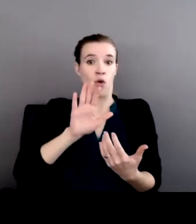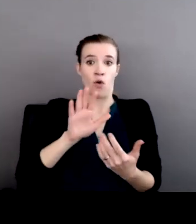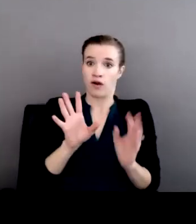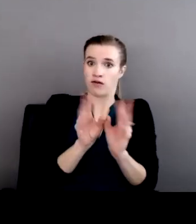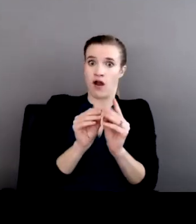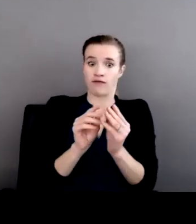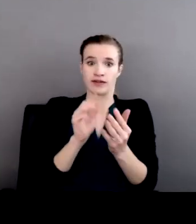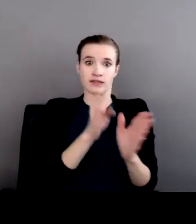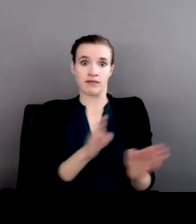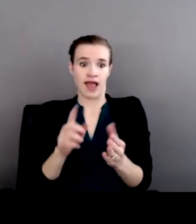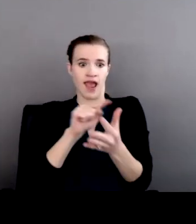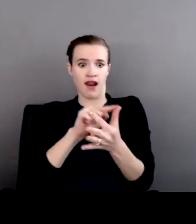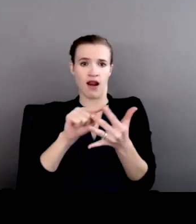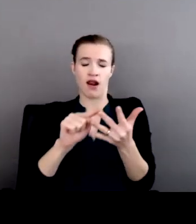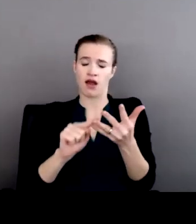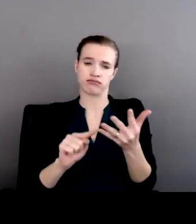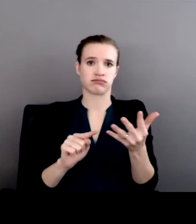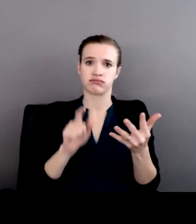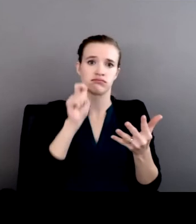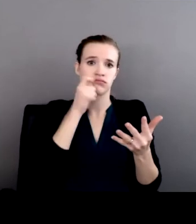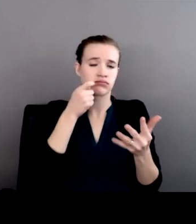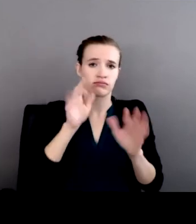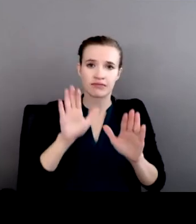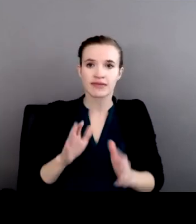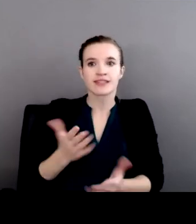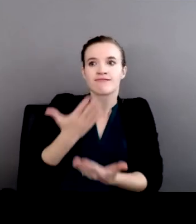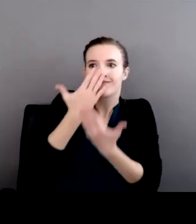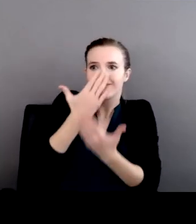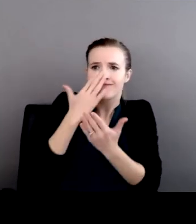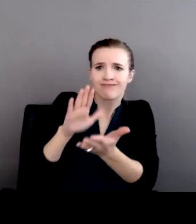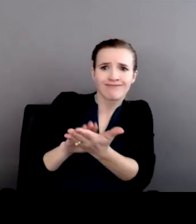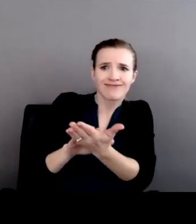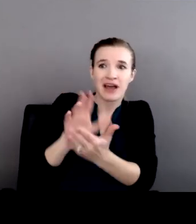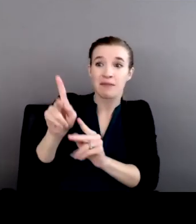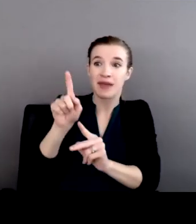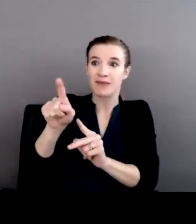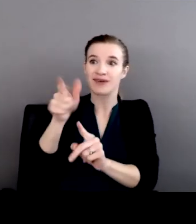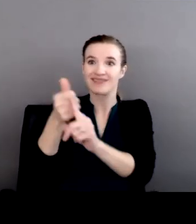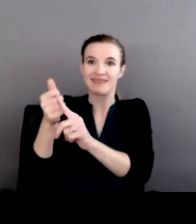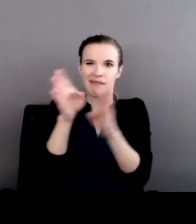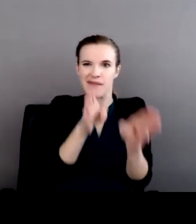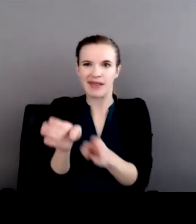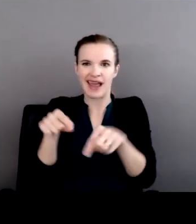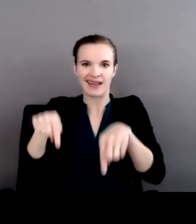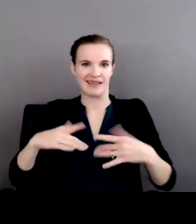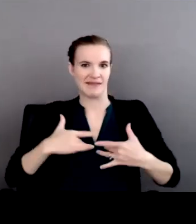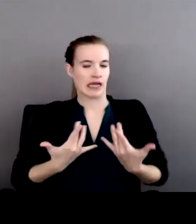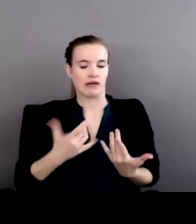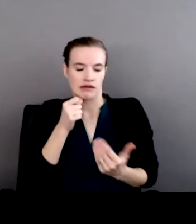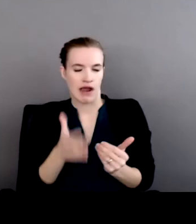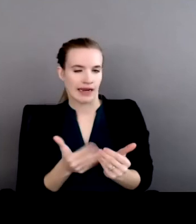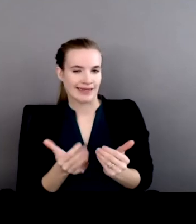just give a big shout out to everyone who organized this event. I know it's not easy. Everything's gone